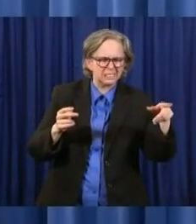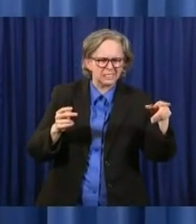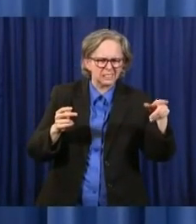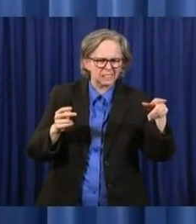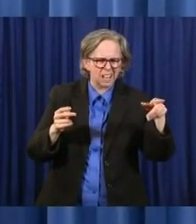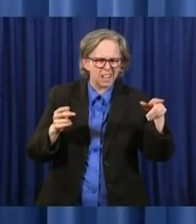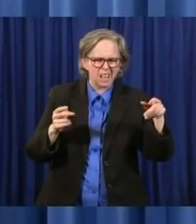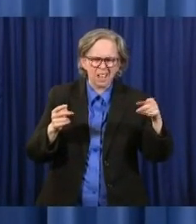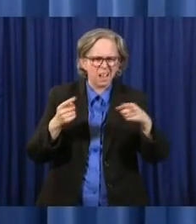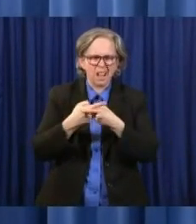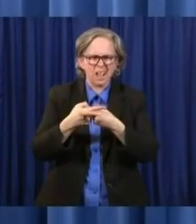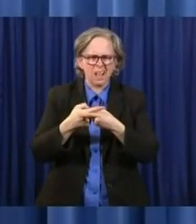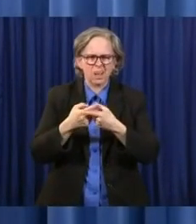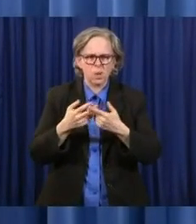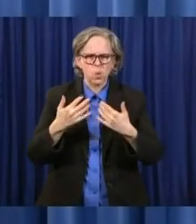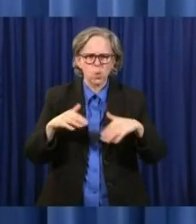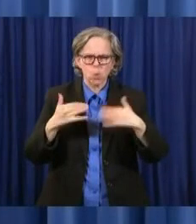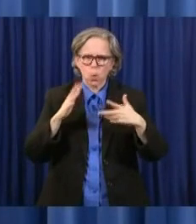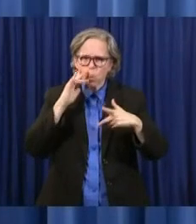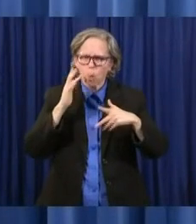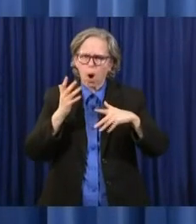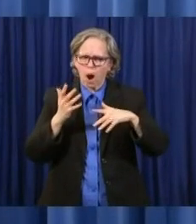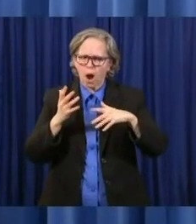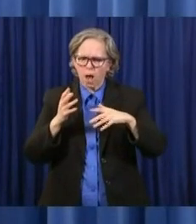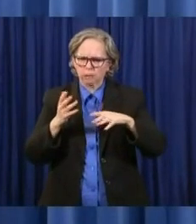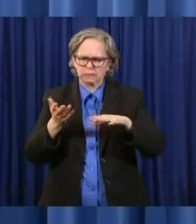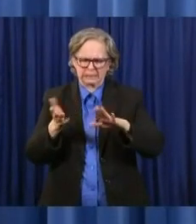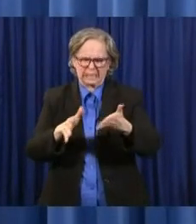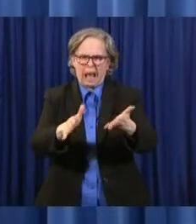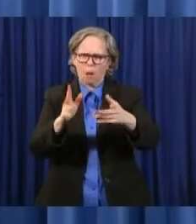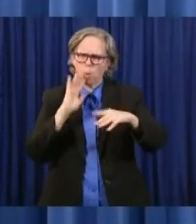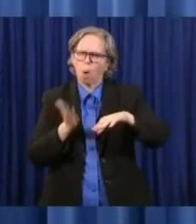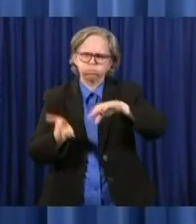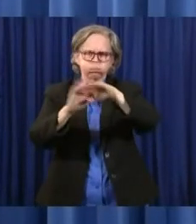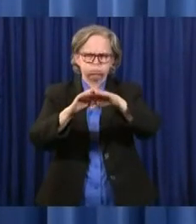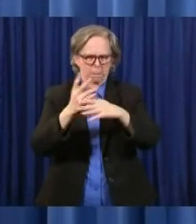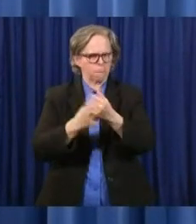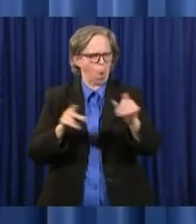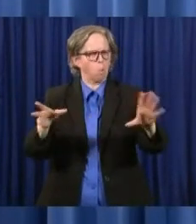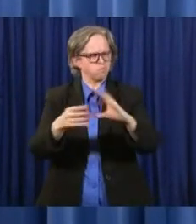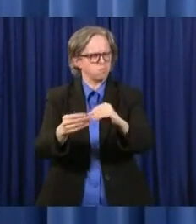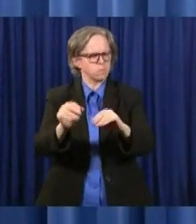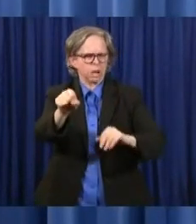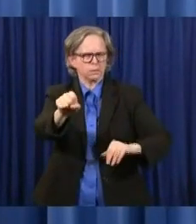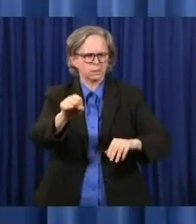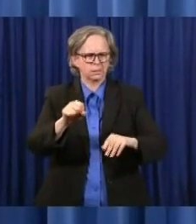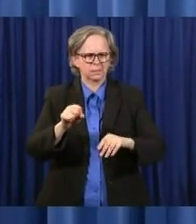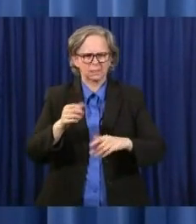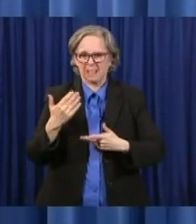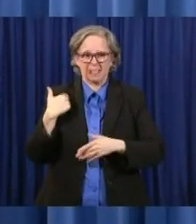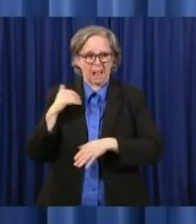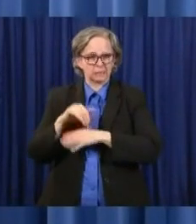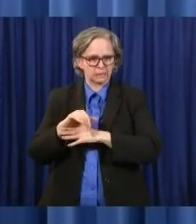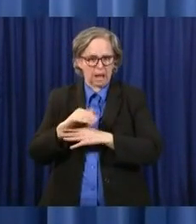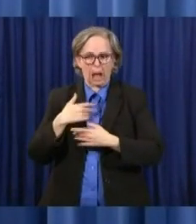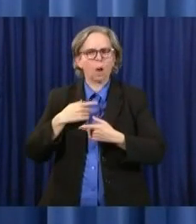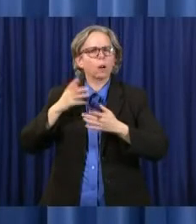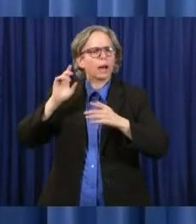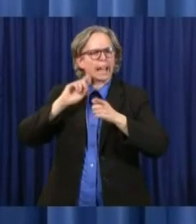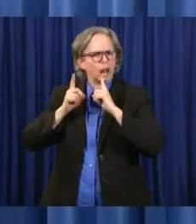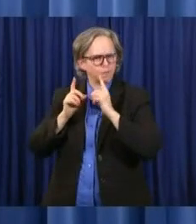significant increase in the number of deaths. You know, I stated last night in an interview that certainly is concerning.